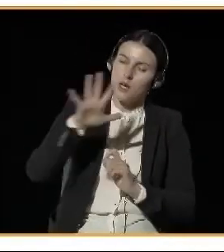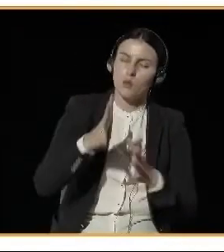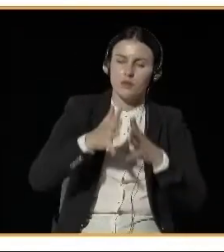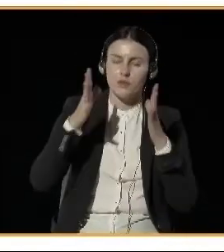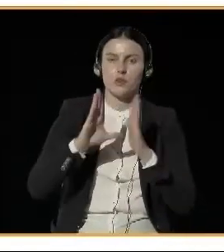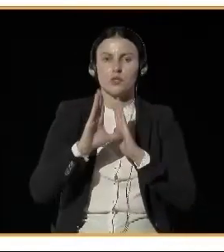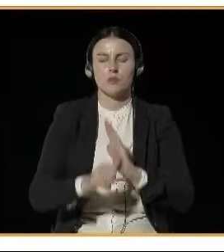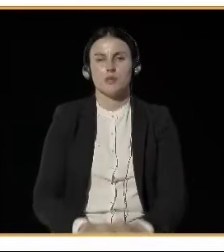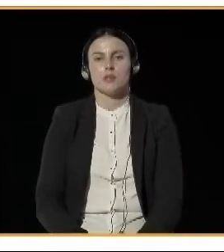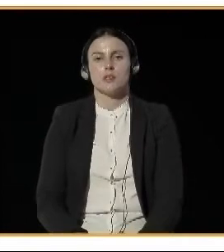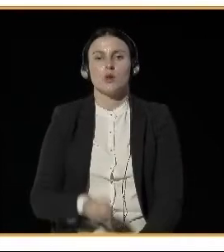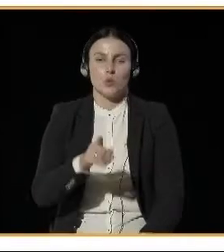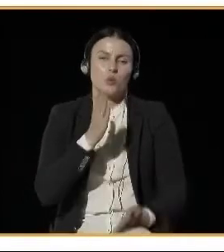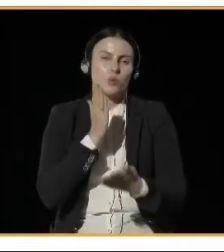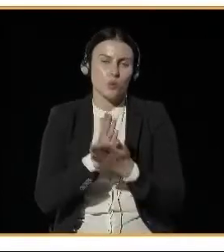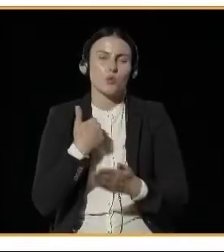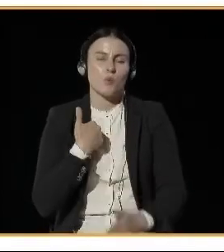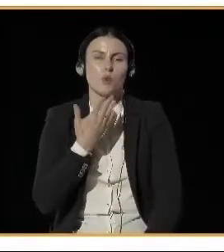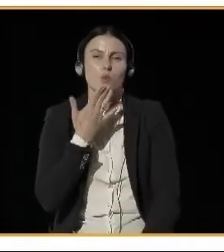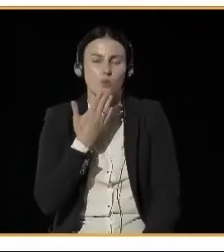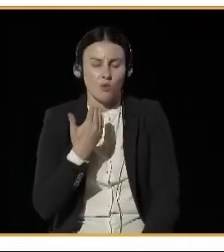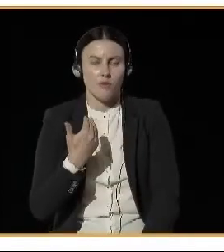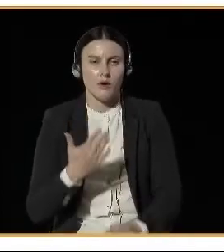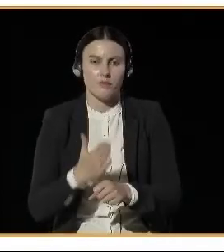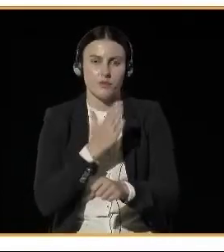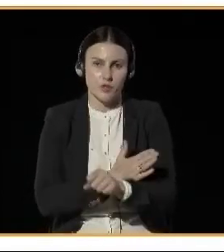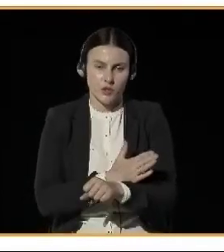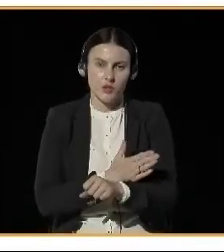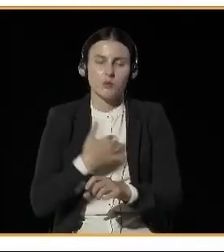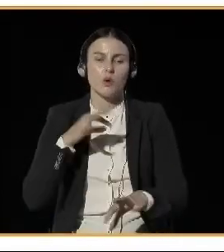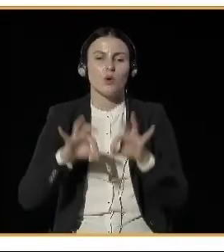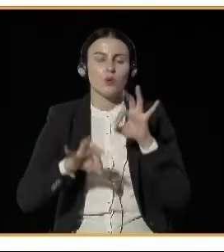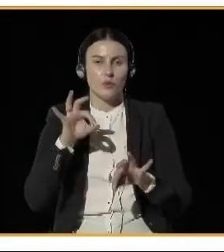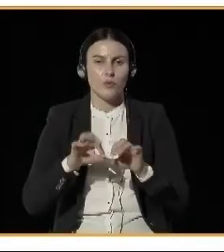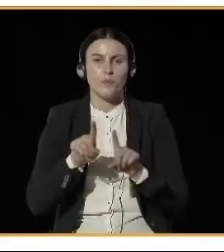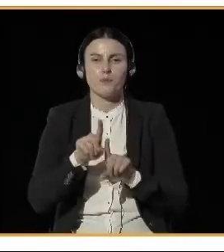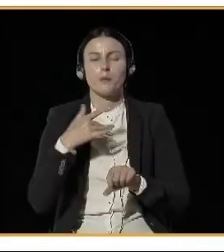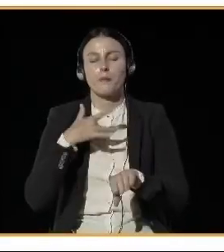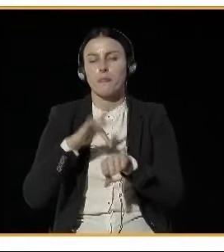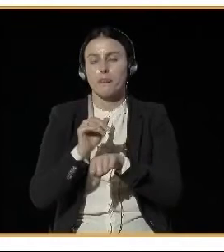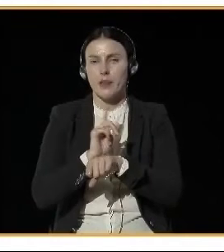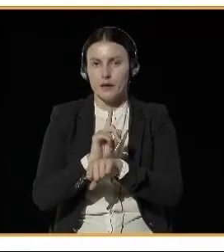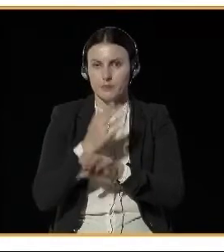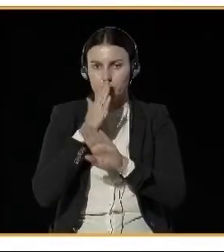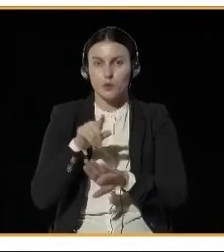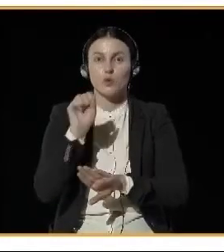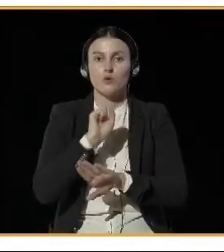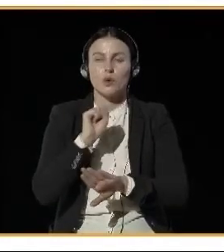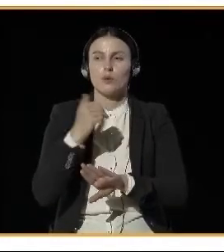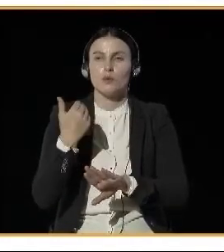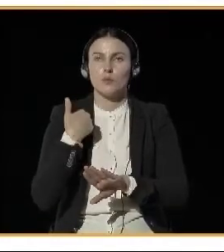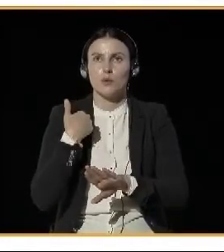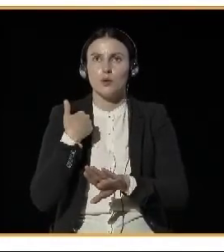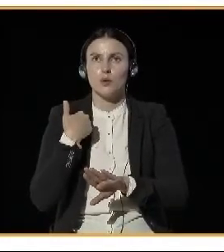But the big thing is to understand that Wrocław has come to the point where it has defined its